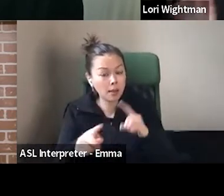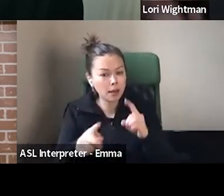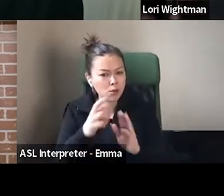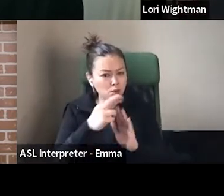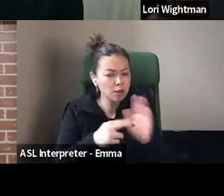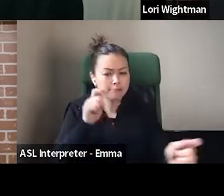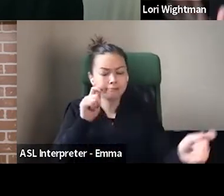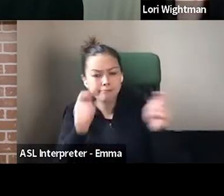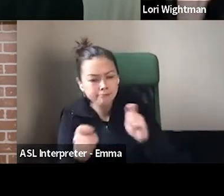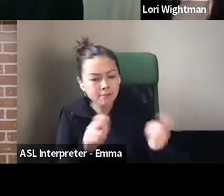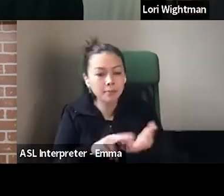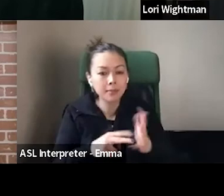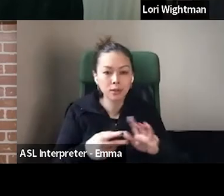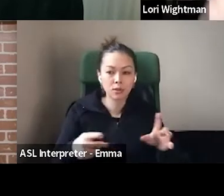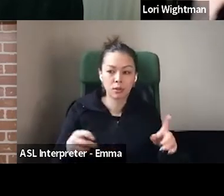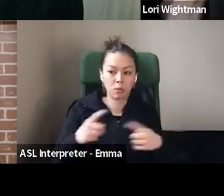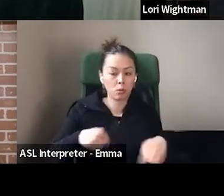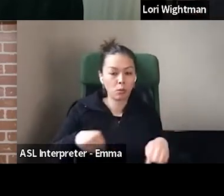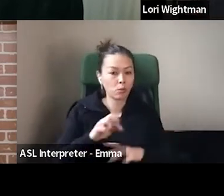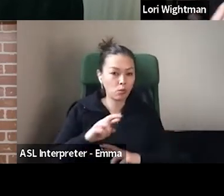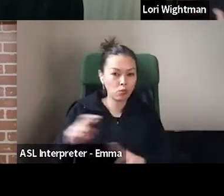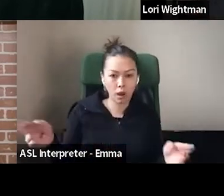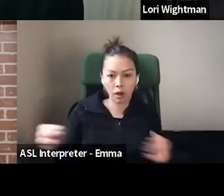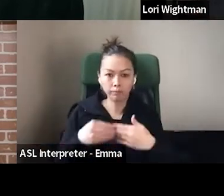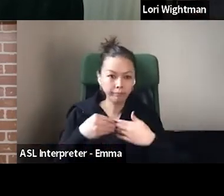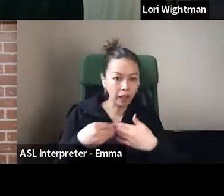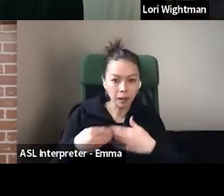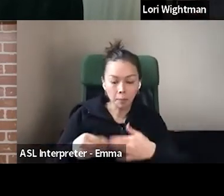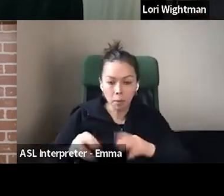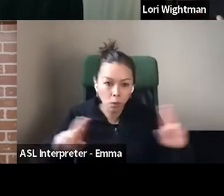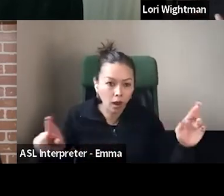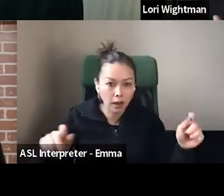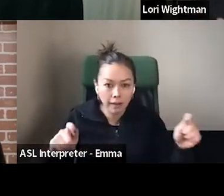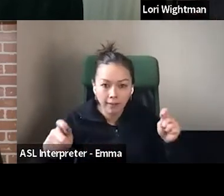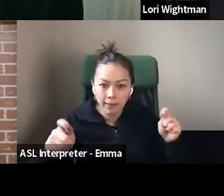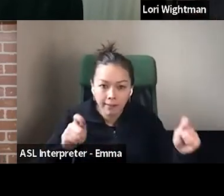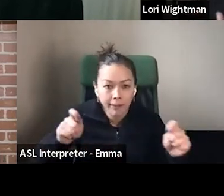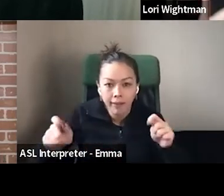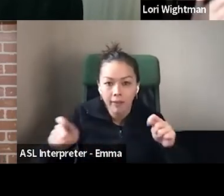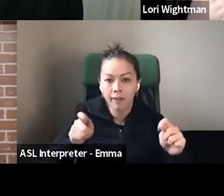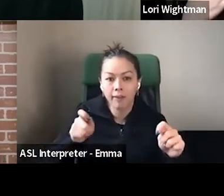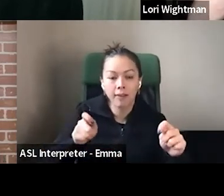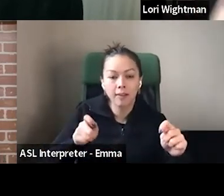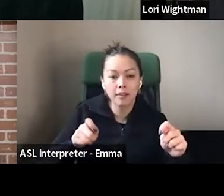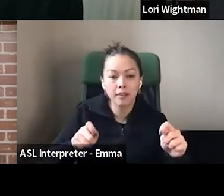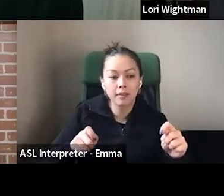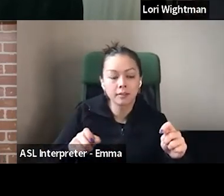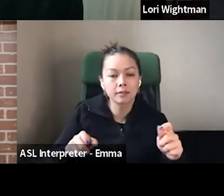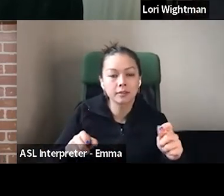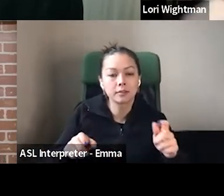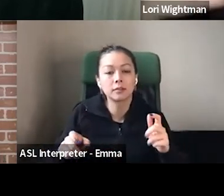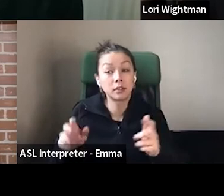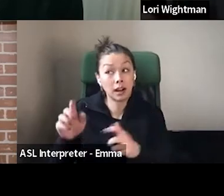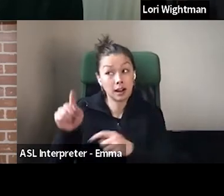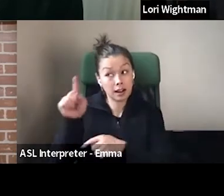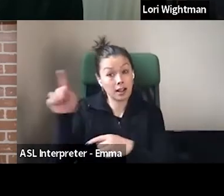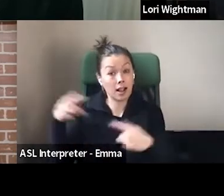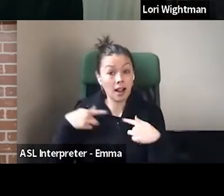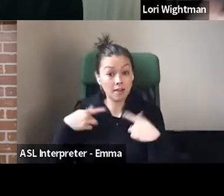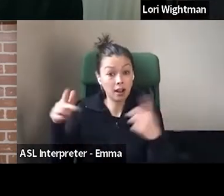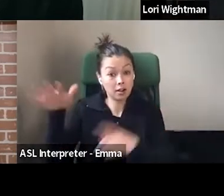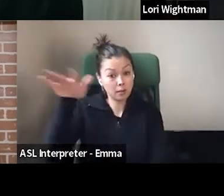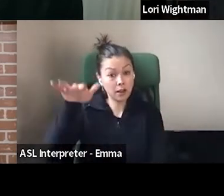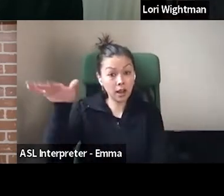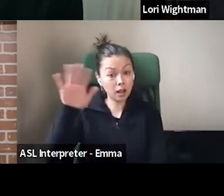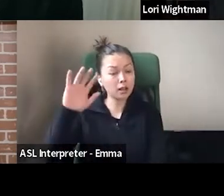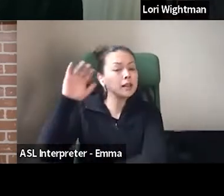angel we had on our shoulder, but our event space is set up so that we can do virtual. We can zoom out to people,